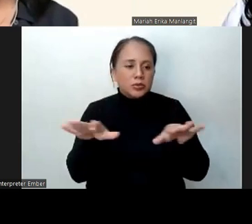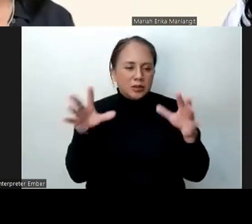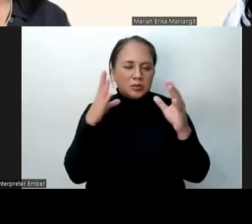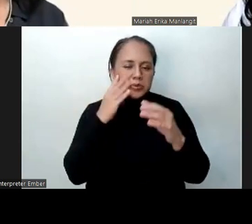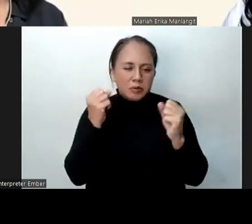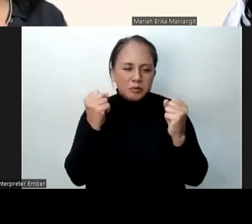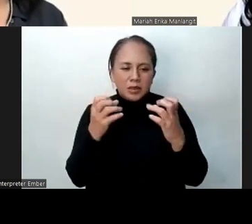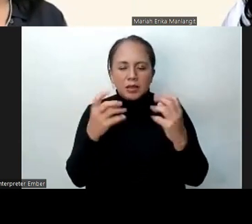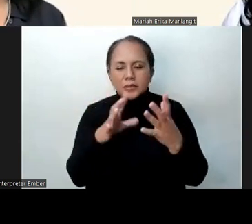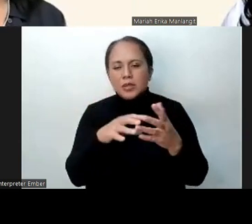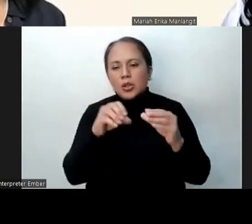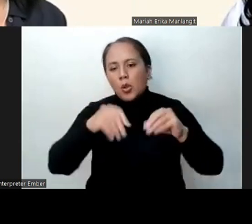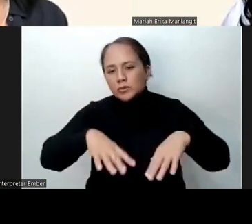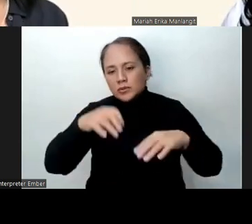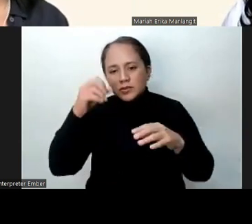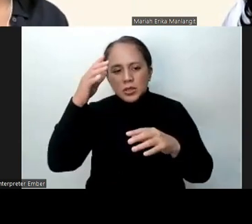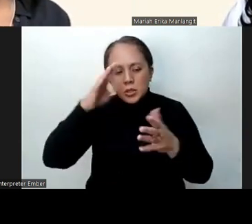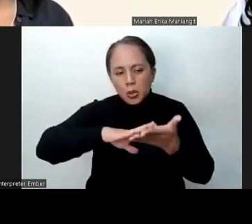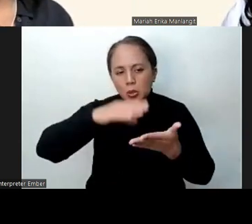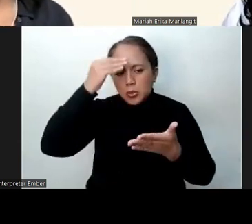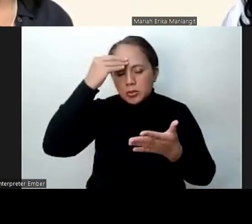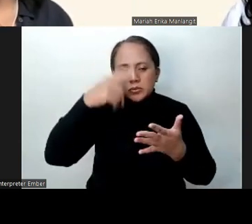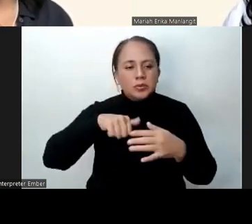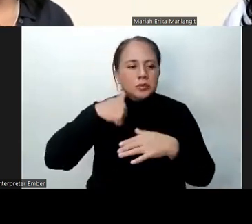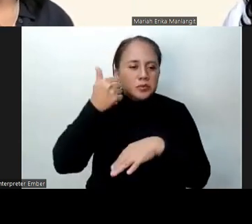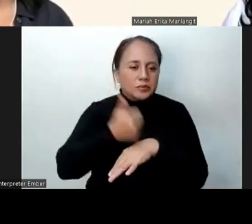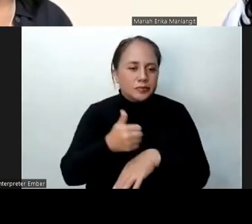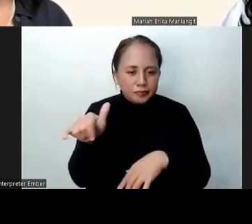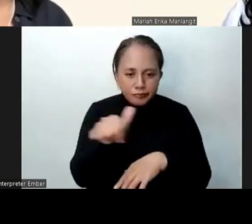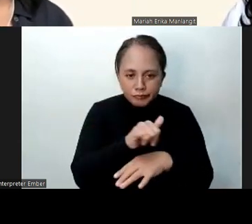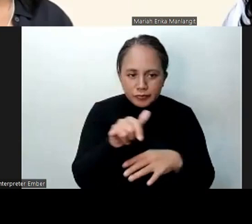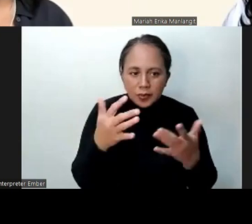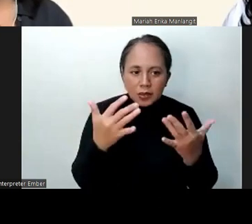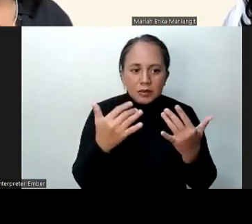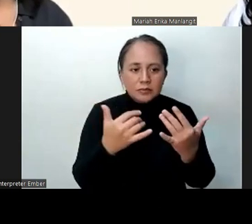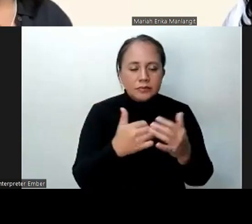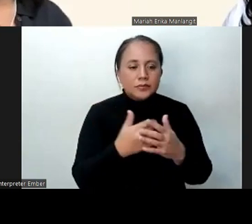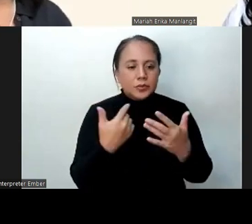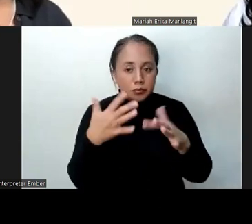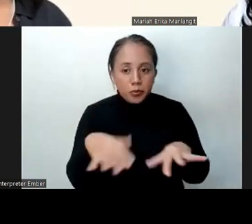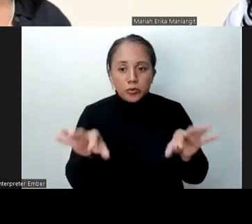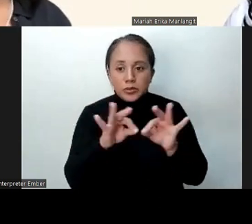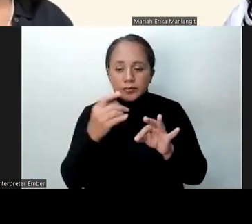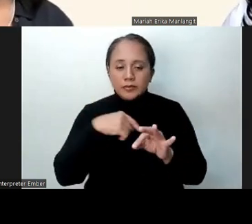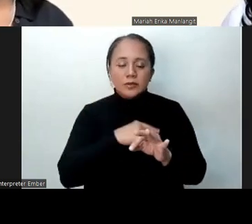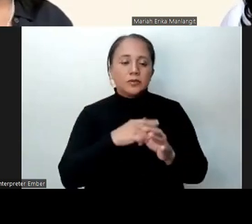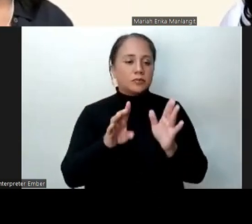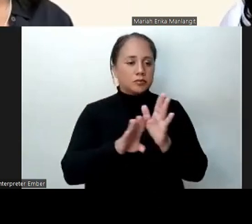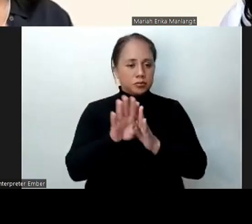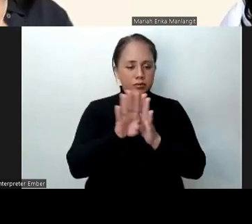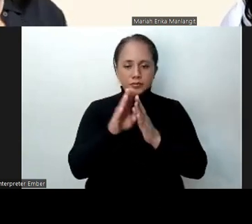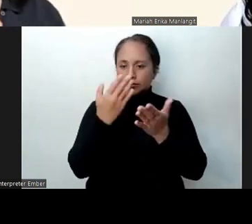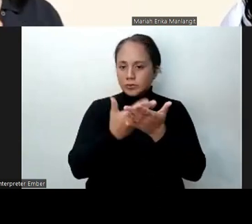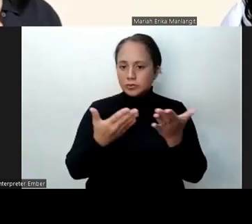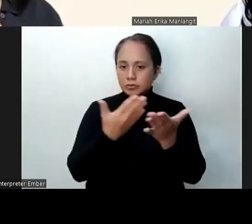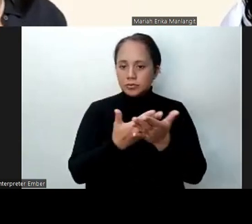of learning loss. We are unable to establish that loss, actually. And so it's important for us to develop these materials